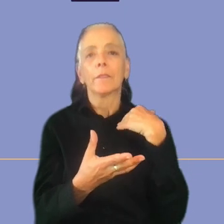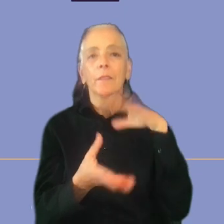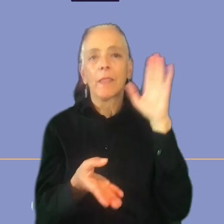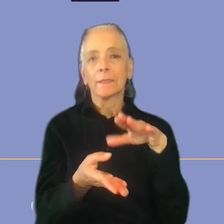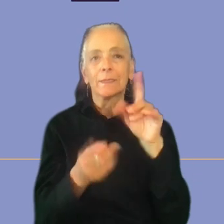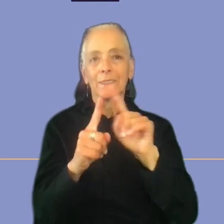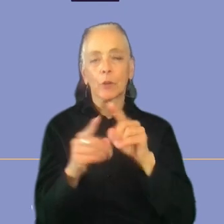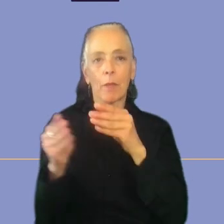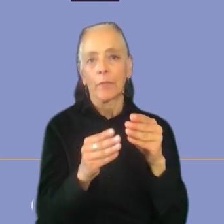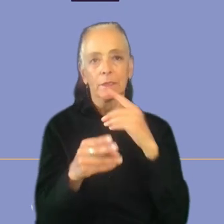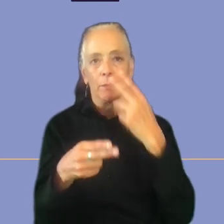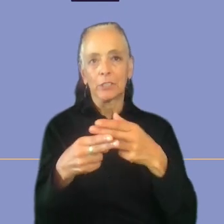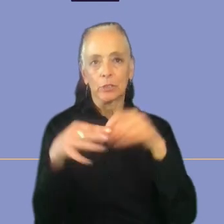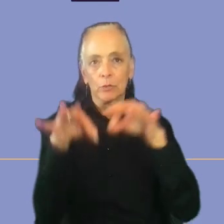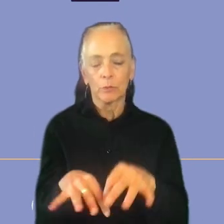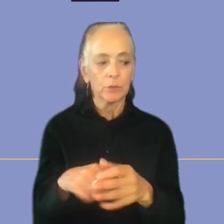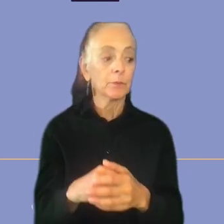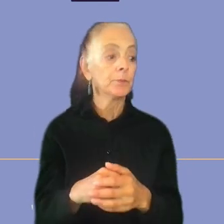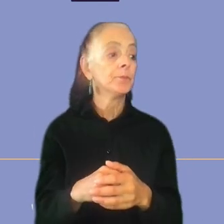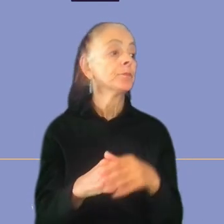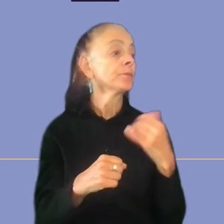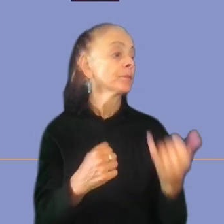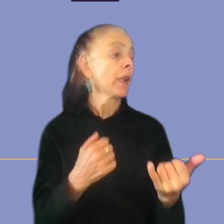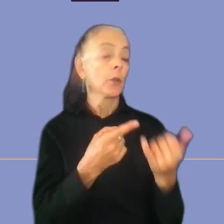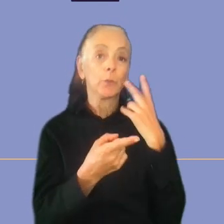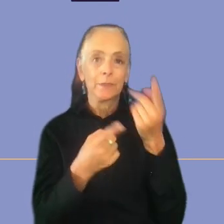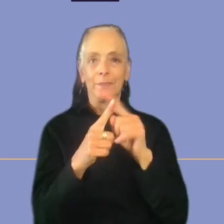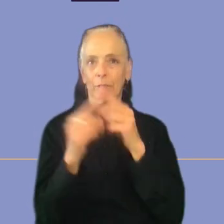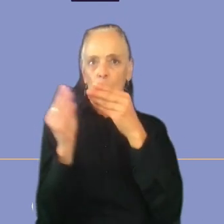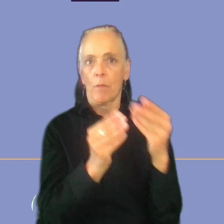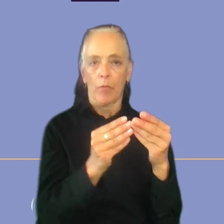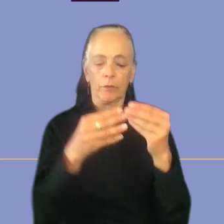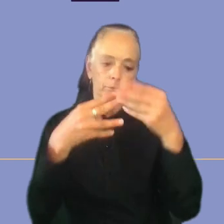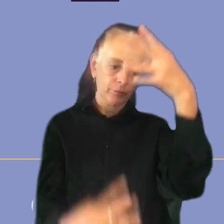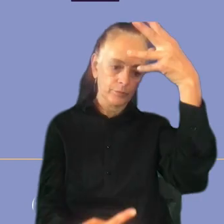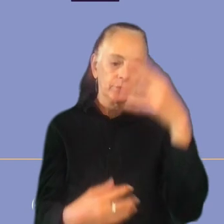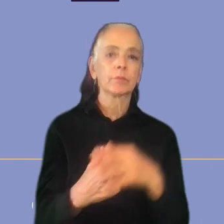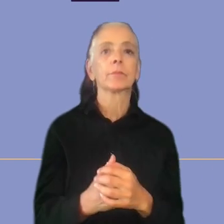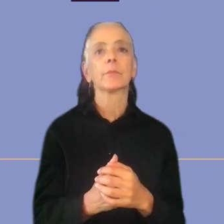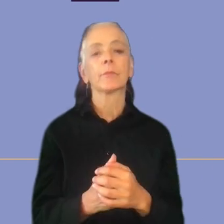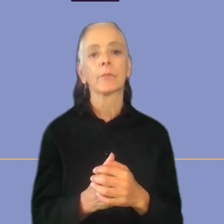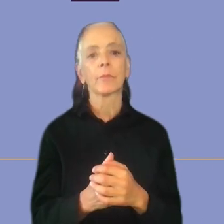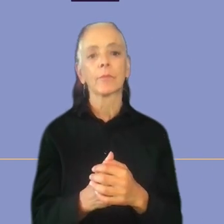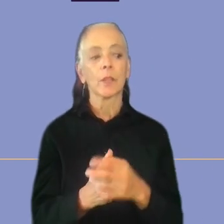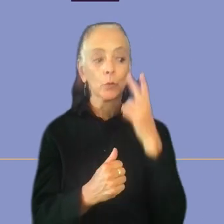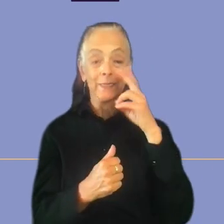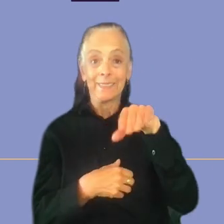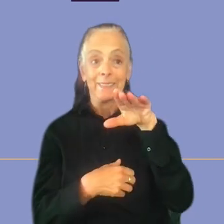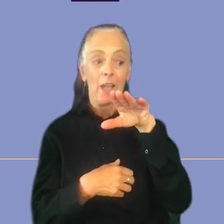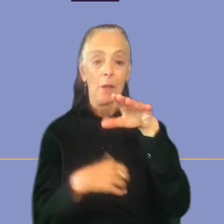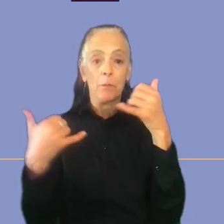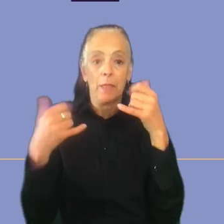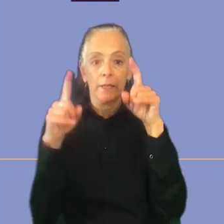So this is all the occurrence of the different methods in the descriptions. You can see that at the very top you have